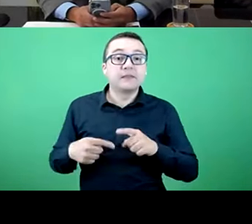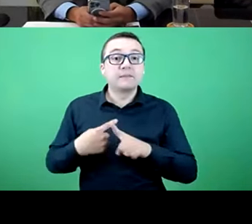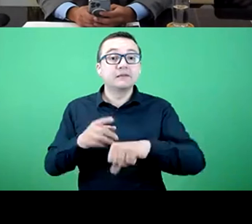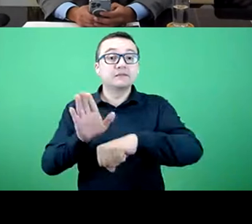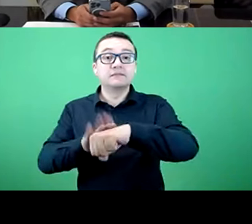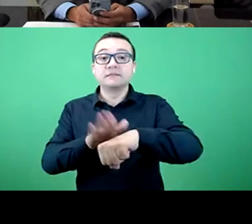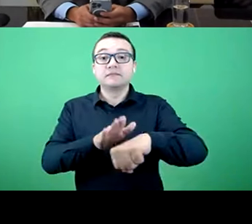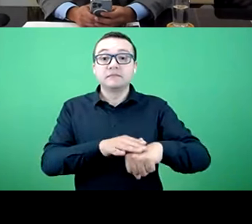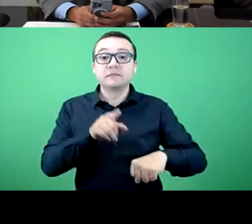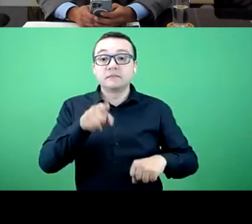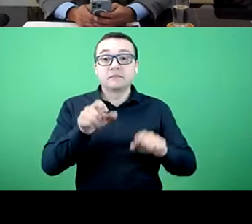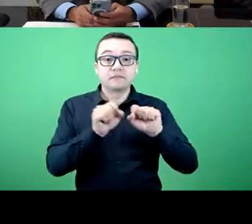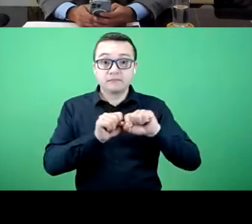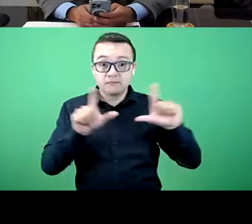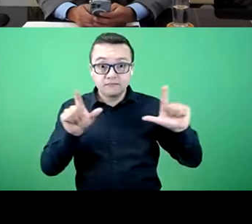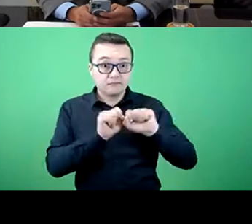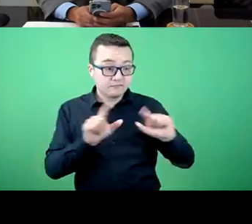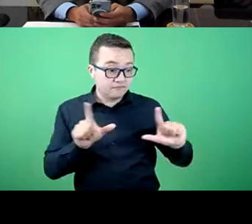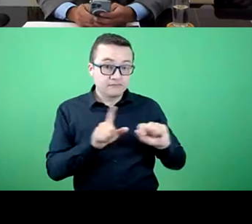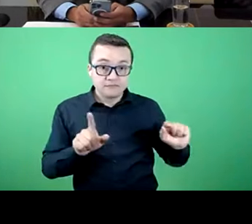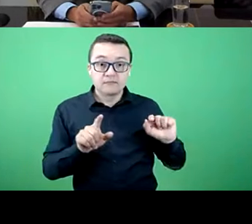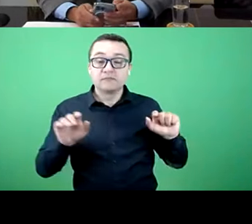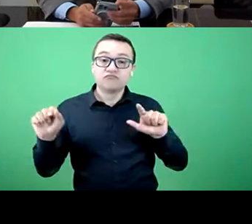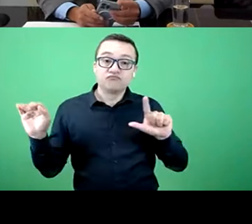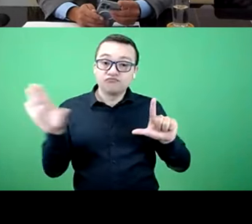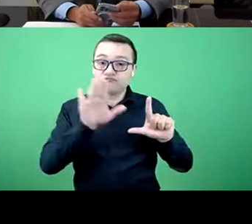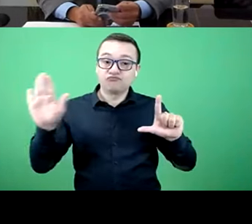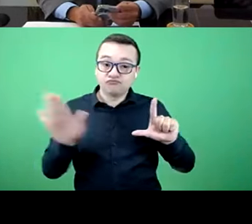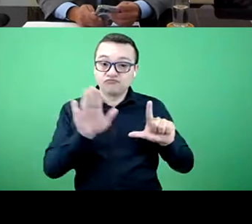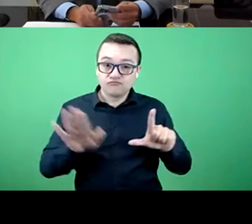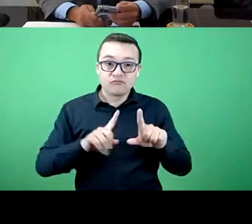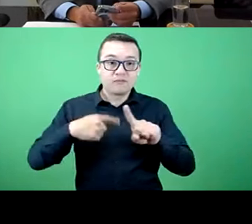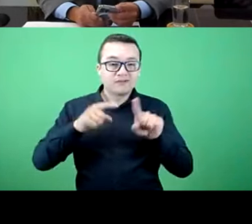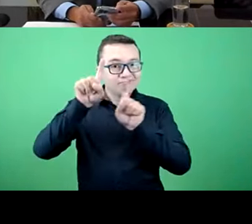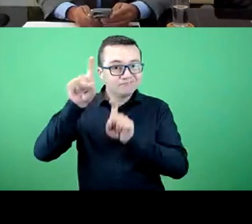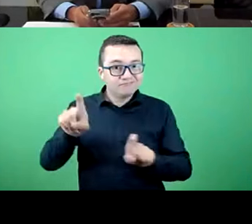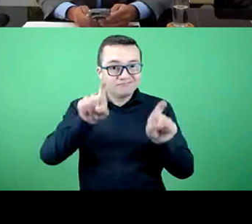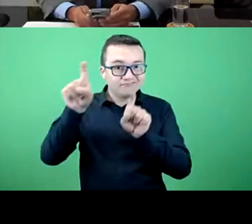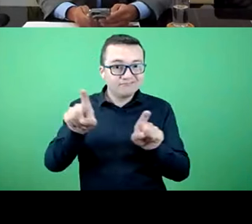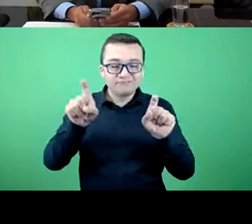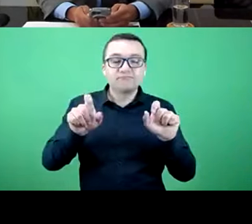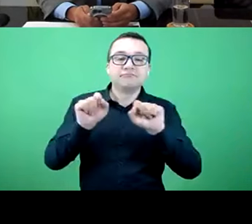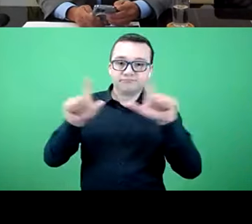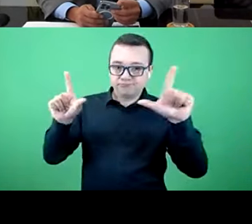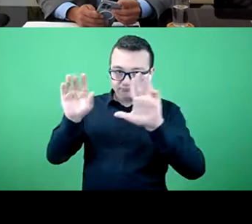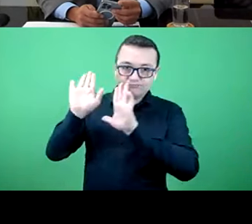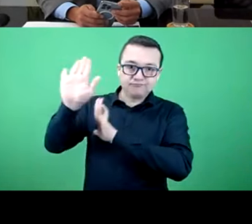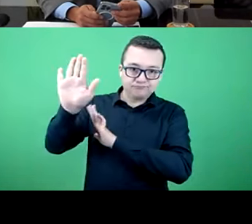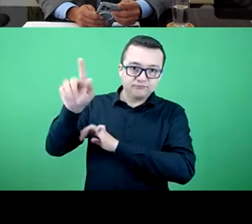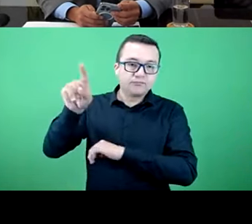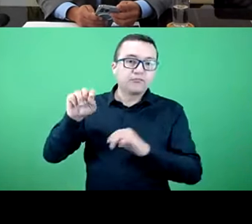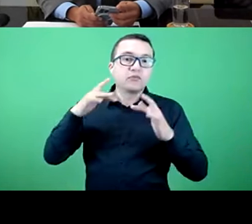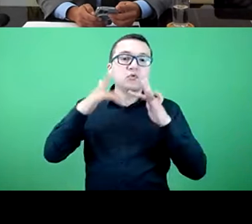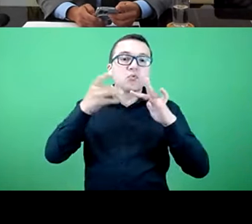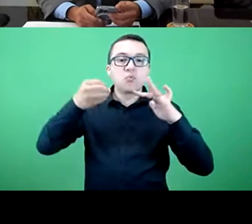wanted to announce that the presentations and the materials for this webinar will be available in the webpage on